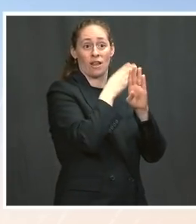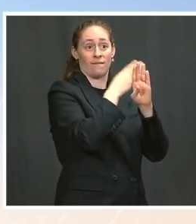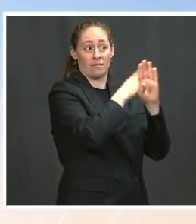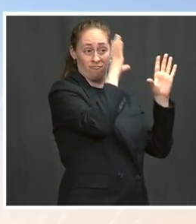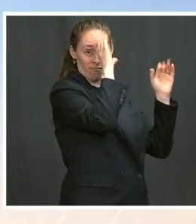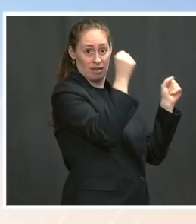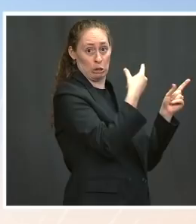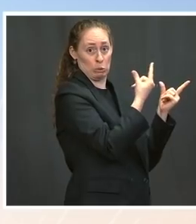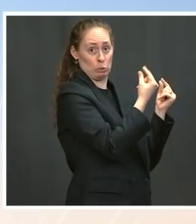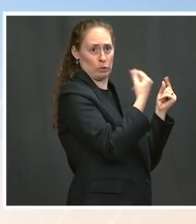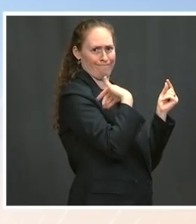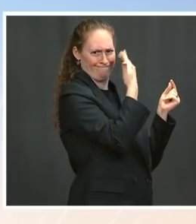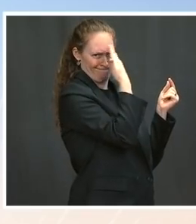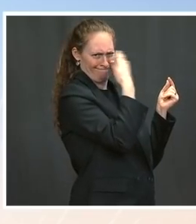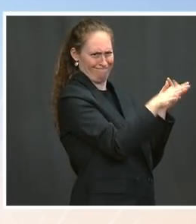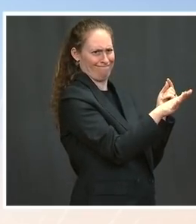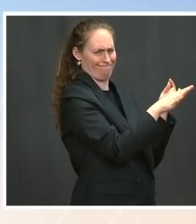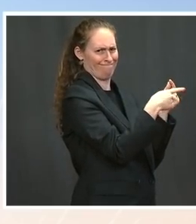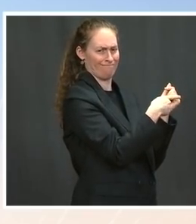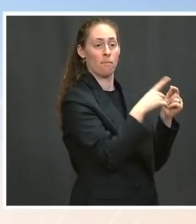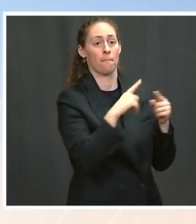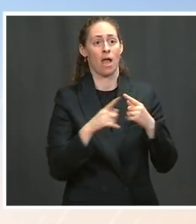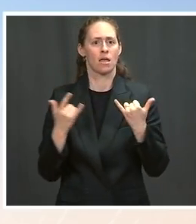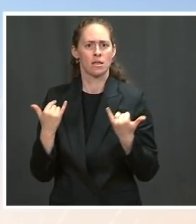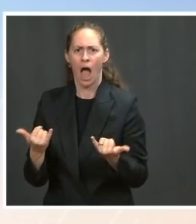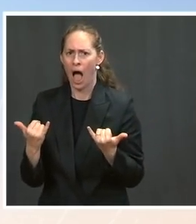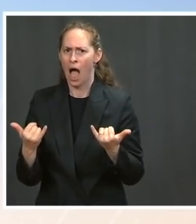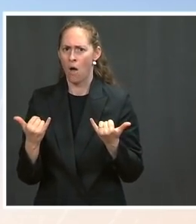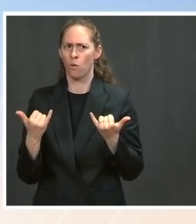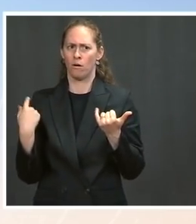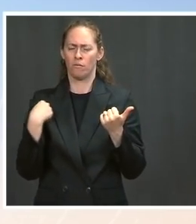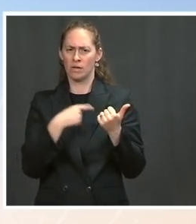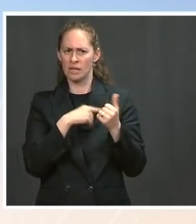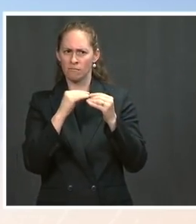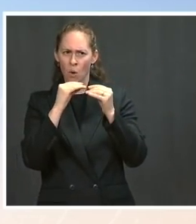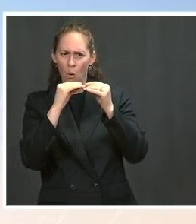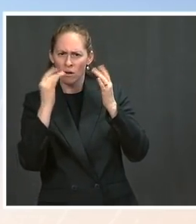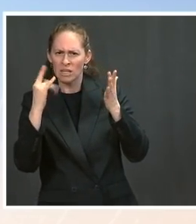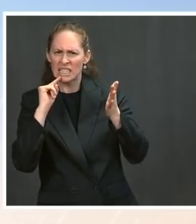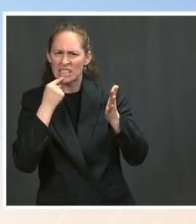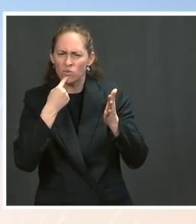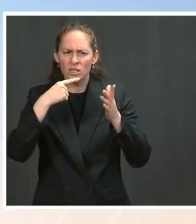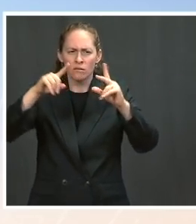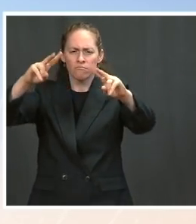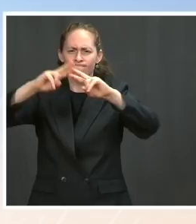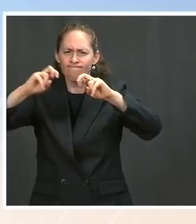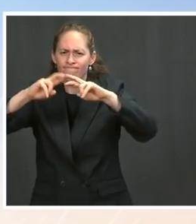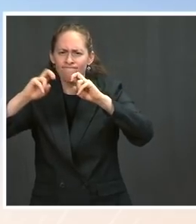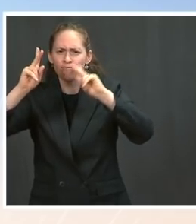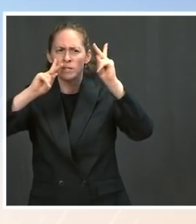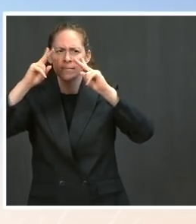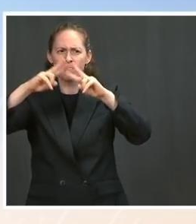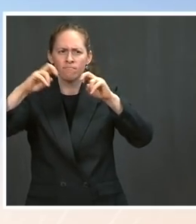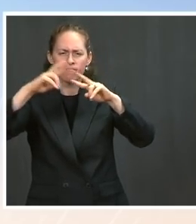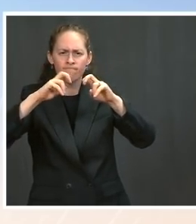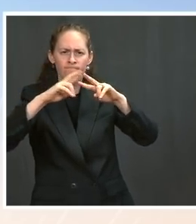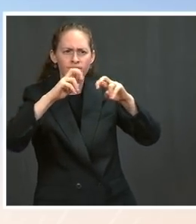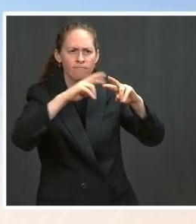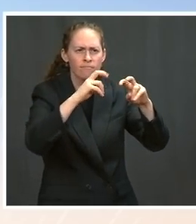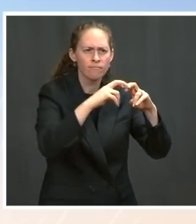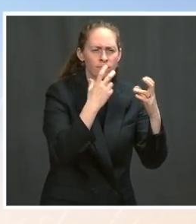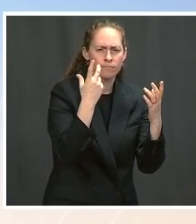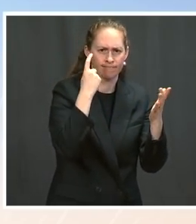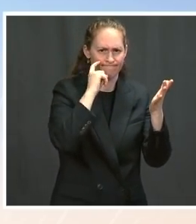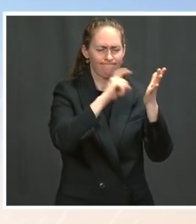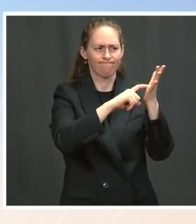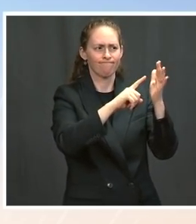coordinating a full review of intelligence reporting to ascertain whether there may be previously unreported incidents that fit a pattern. We are also